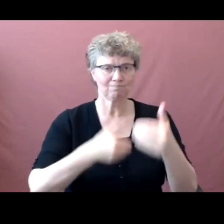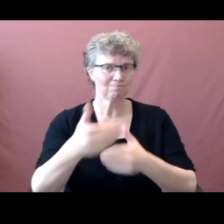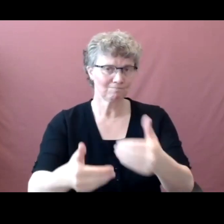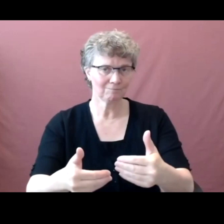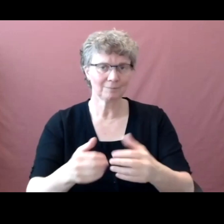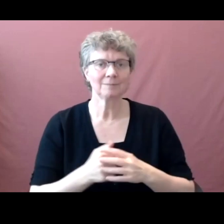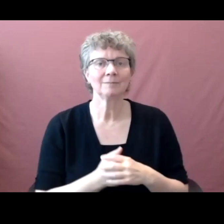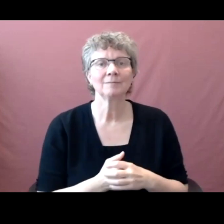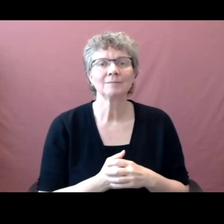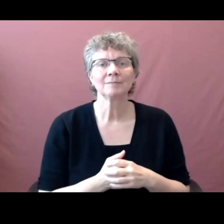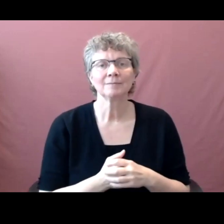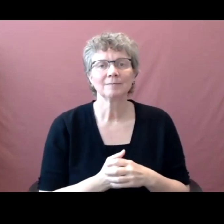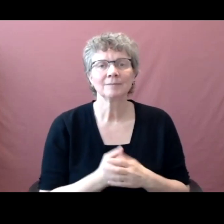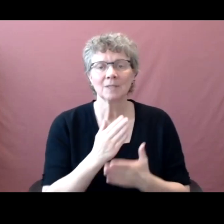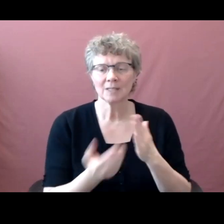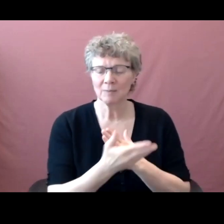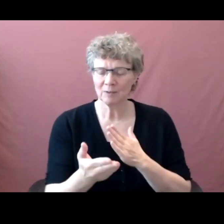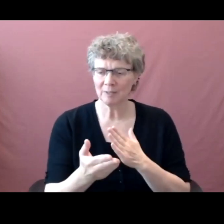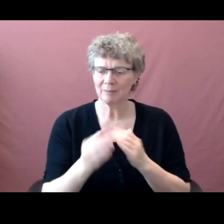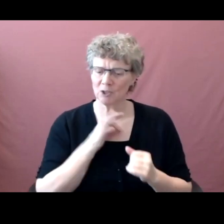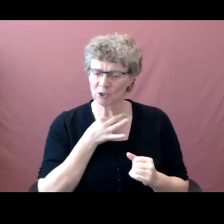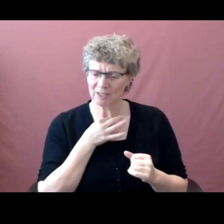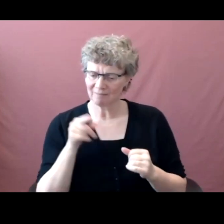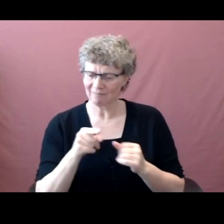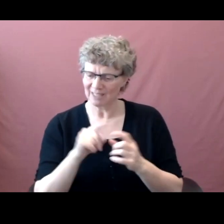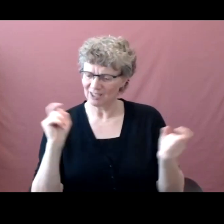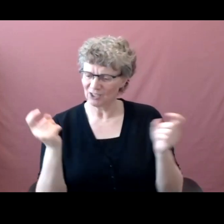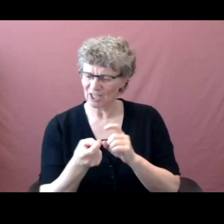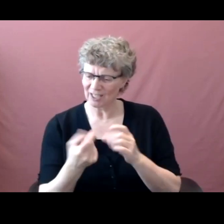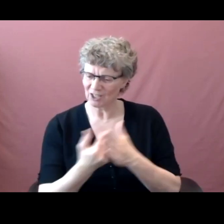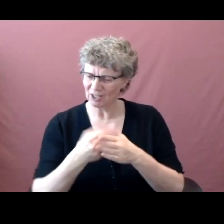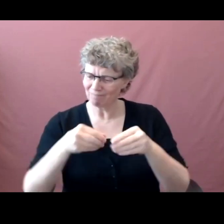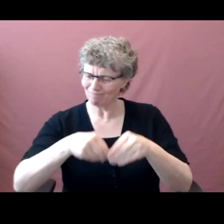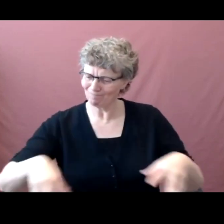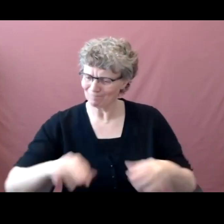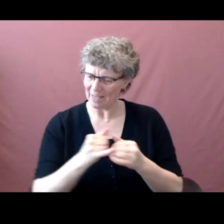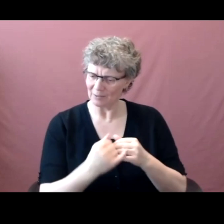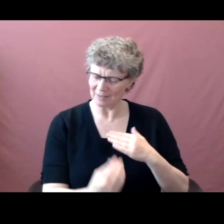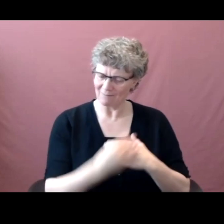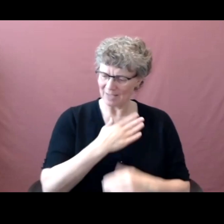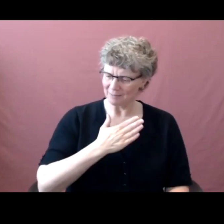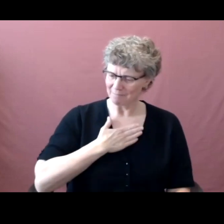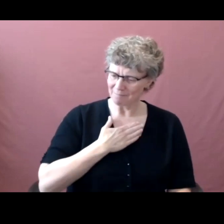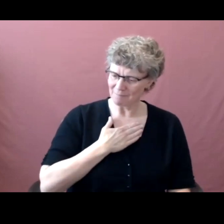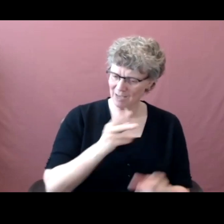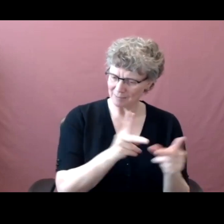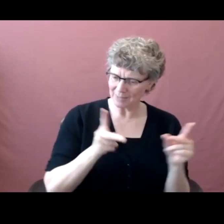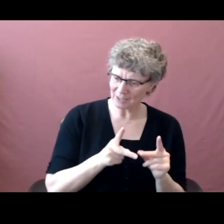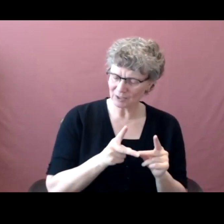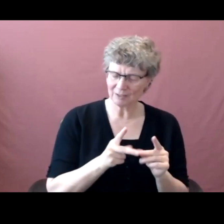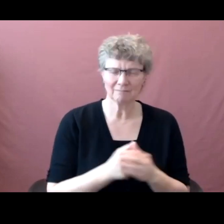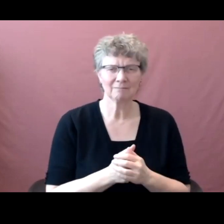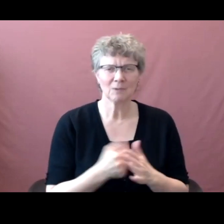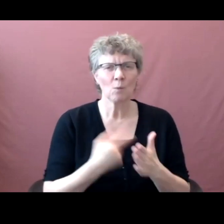what this restructuring means for your positions. Of course, what does it mean to move to the center and what are your career growth opportunities